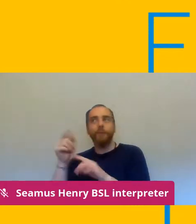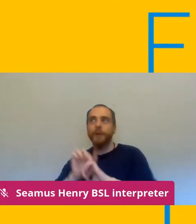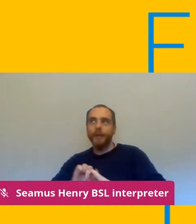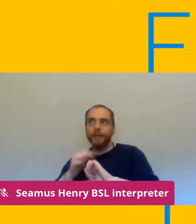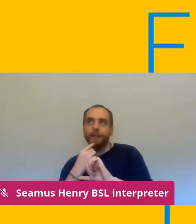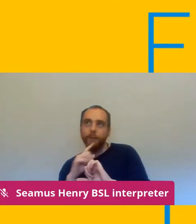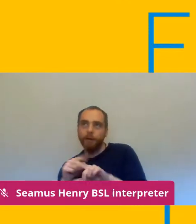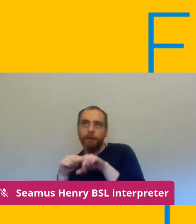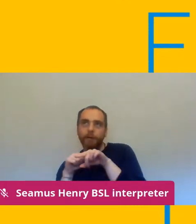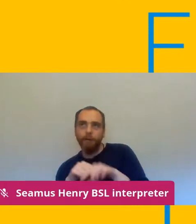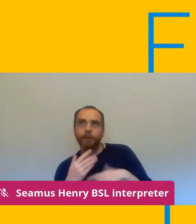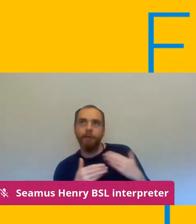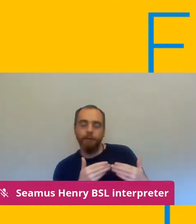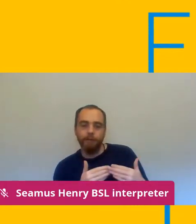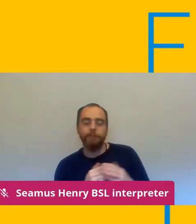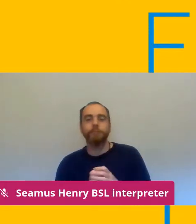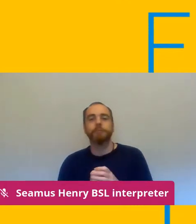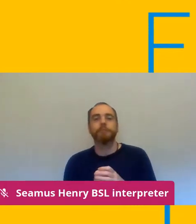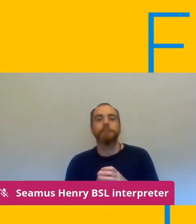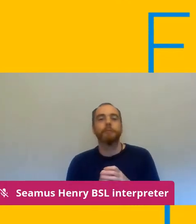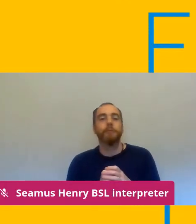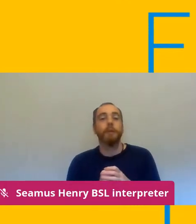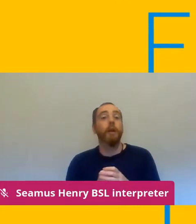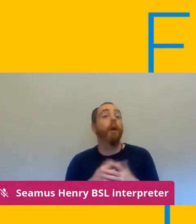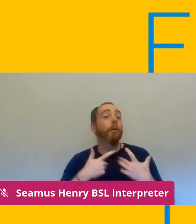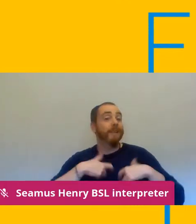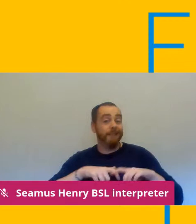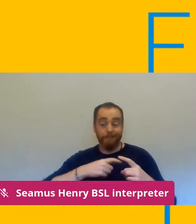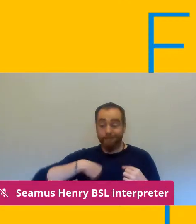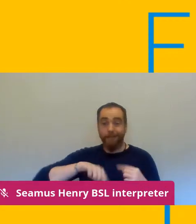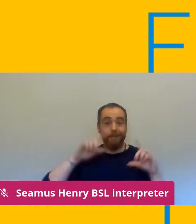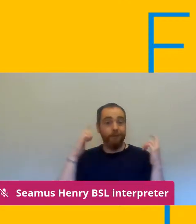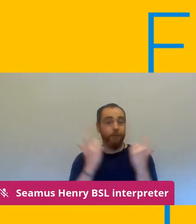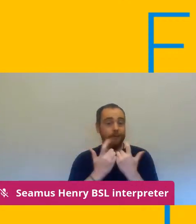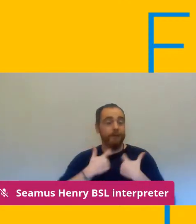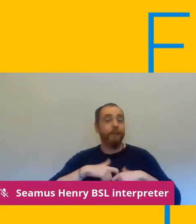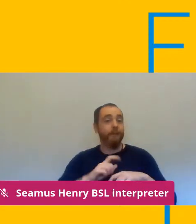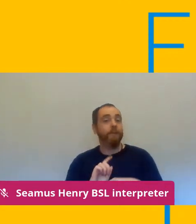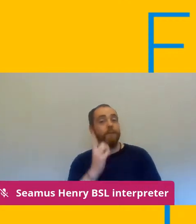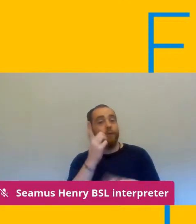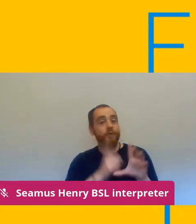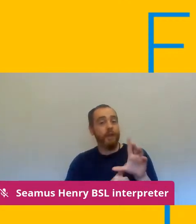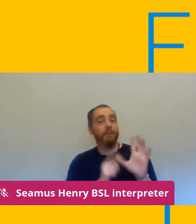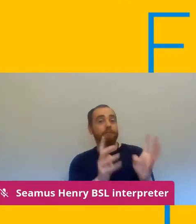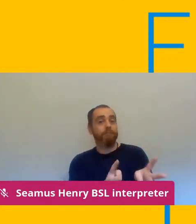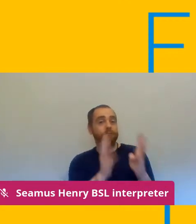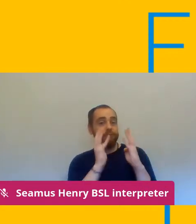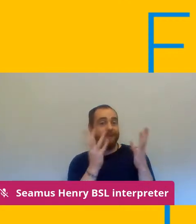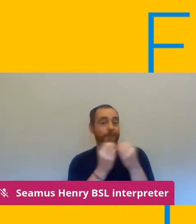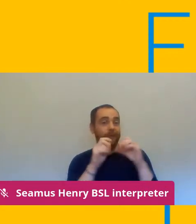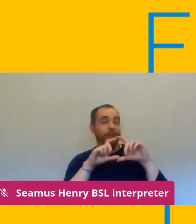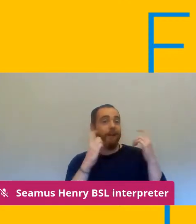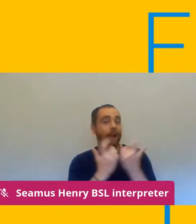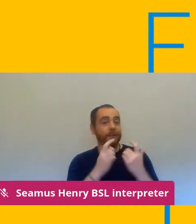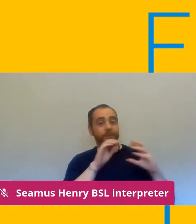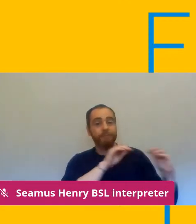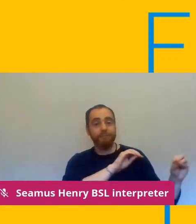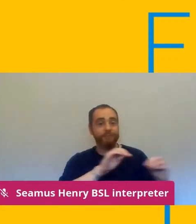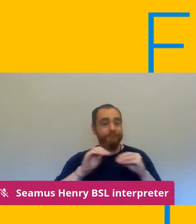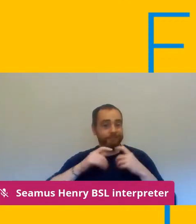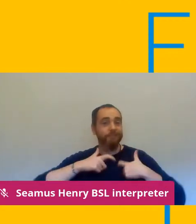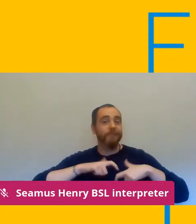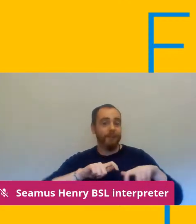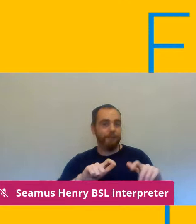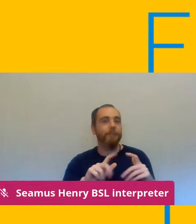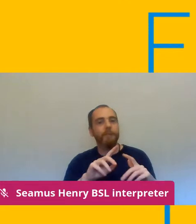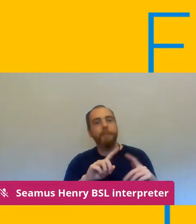campus at that point we've still got the first years coming into campus and still having lessons but what we've discovered um and they